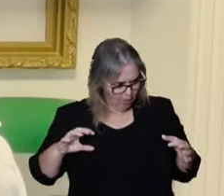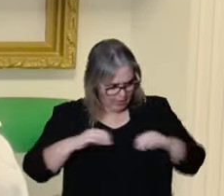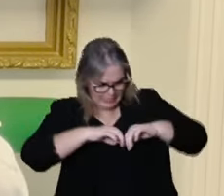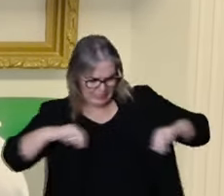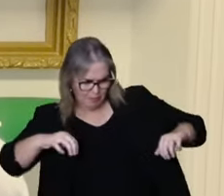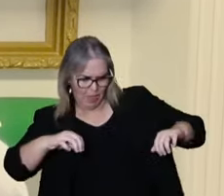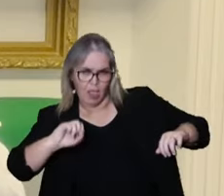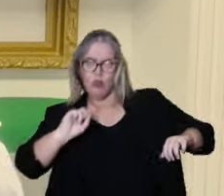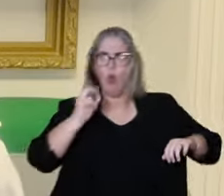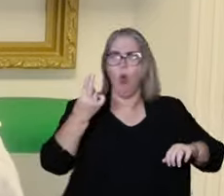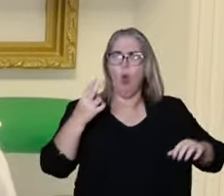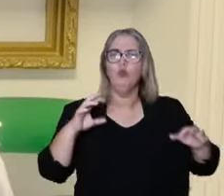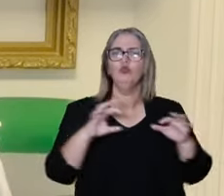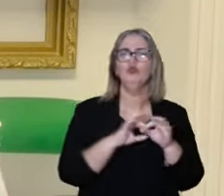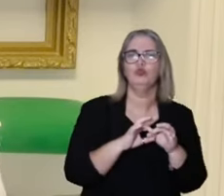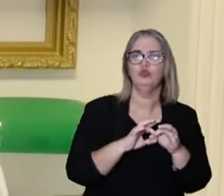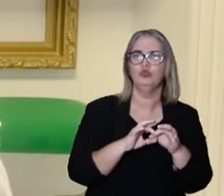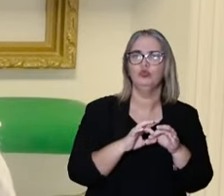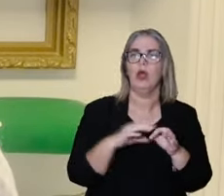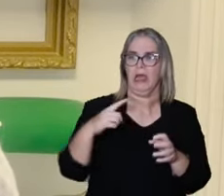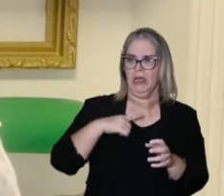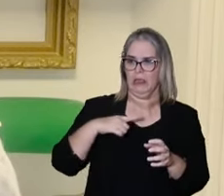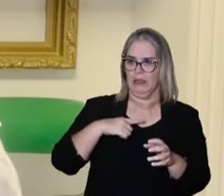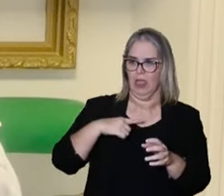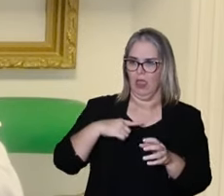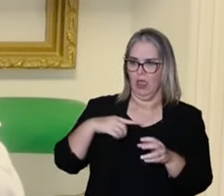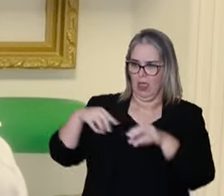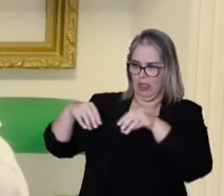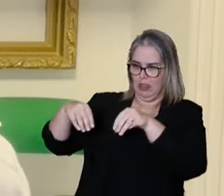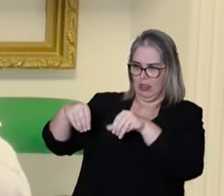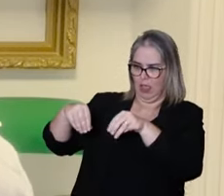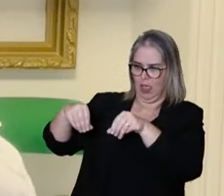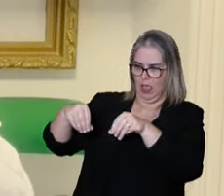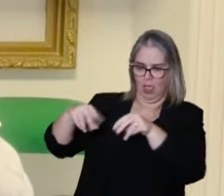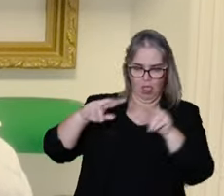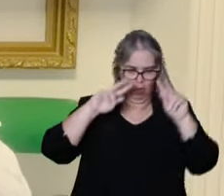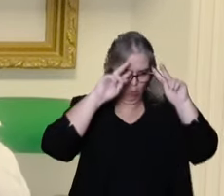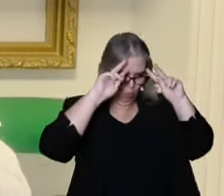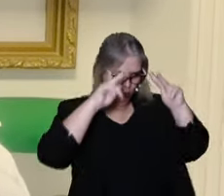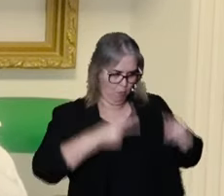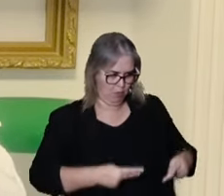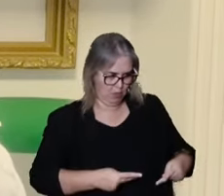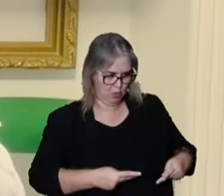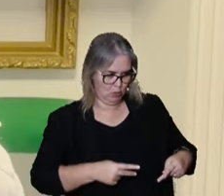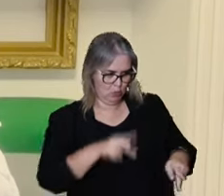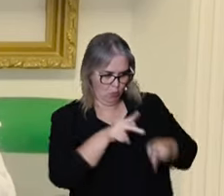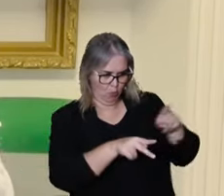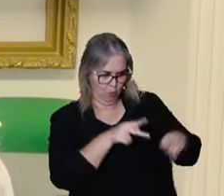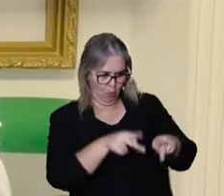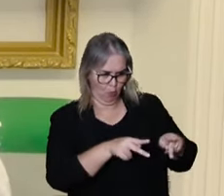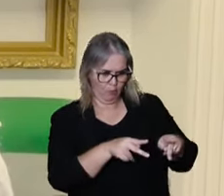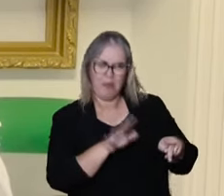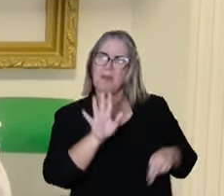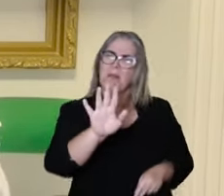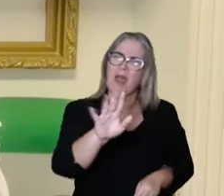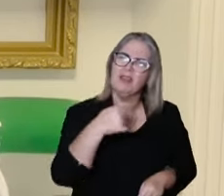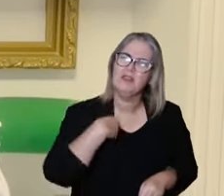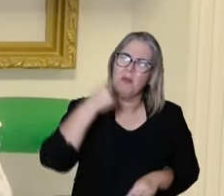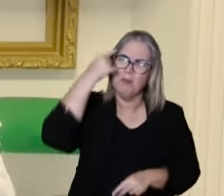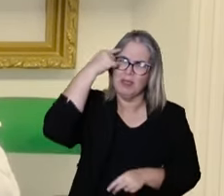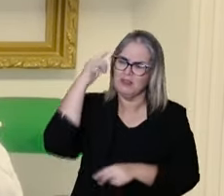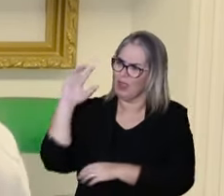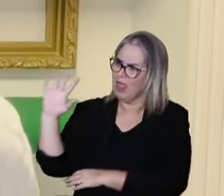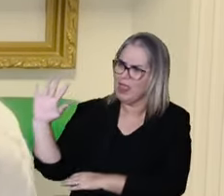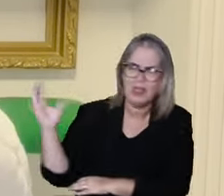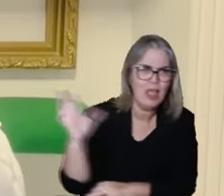it is a thing and we are something else. The earth and humanity. And I don't realize where there's something that is